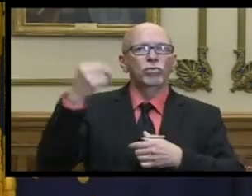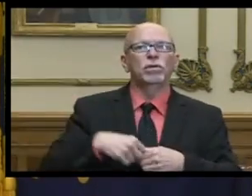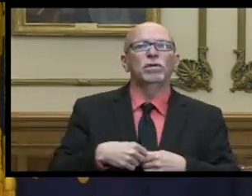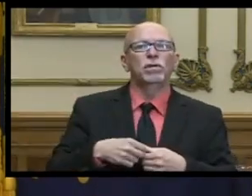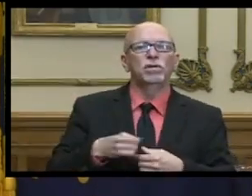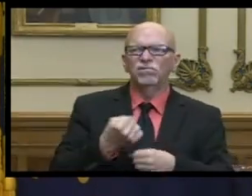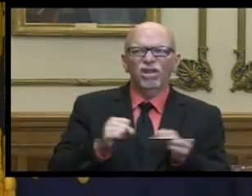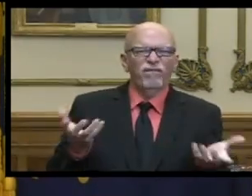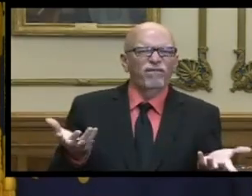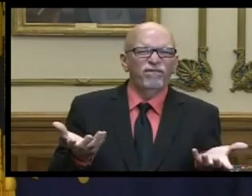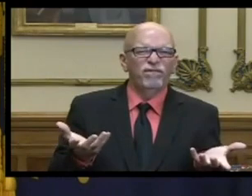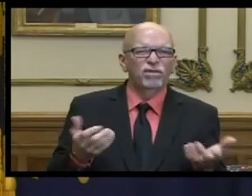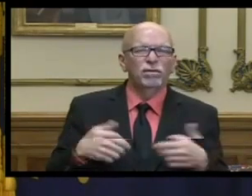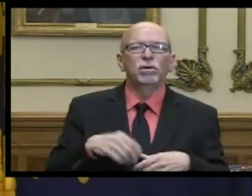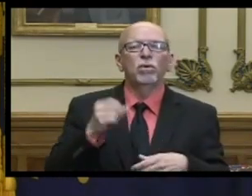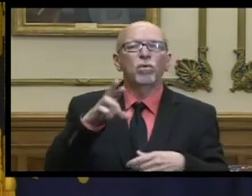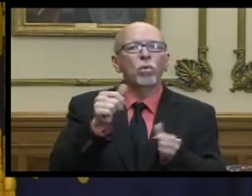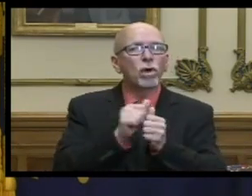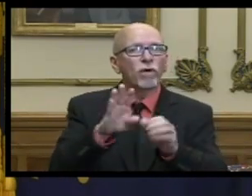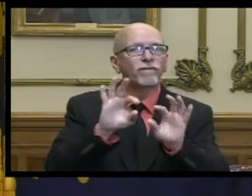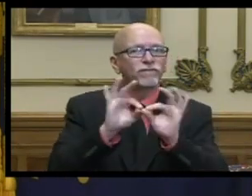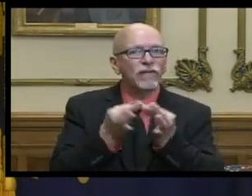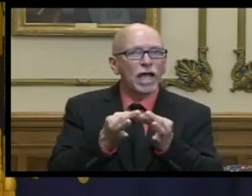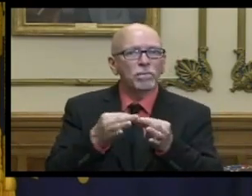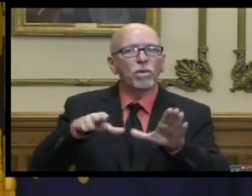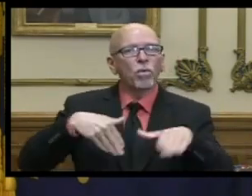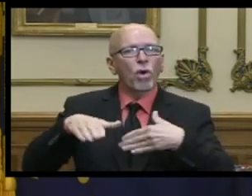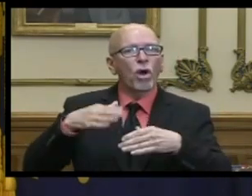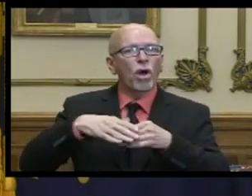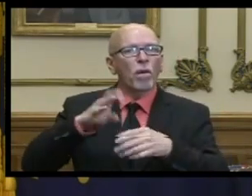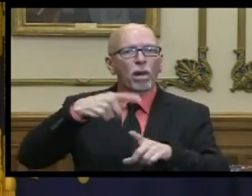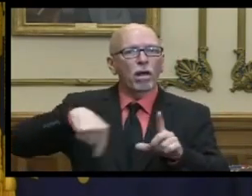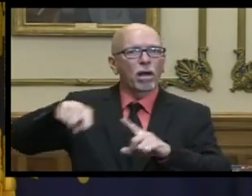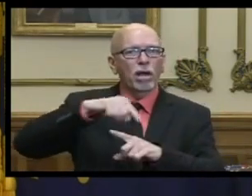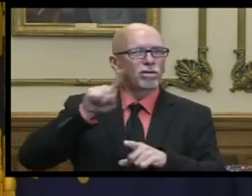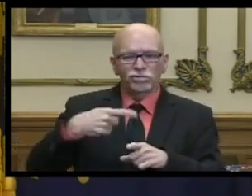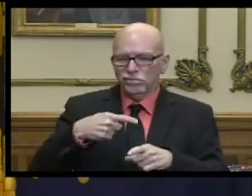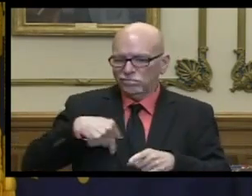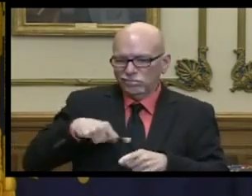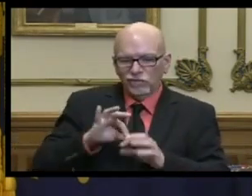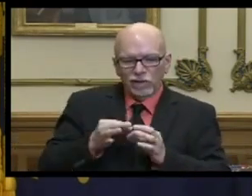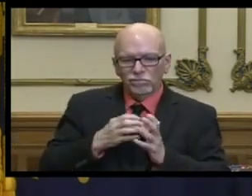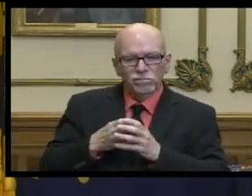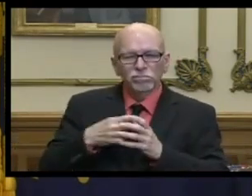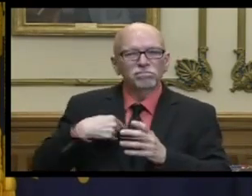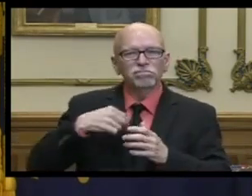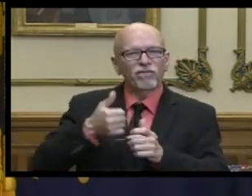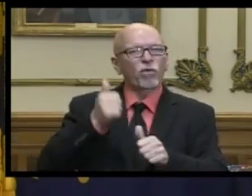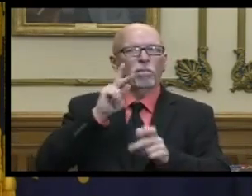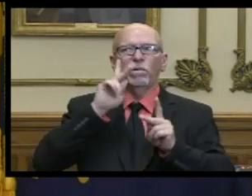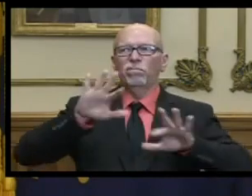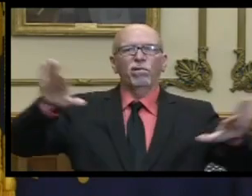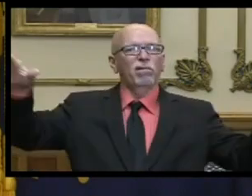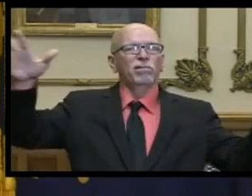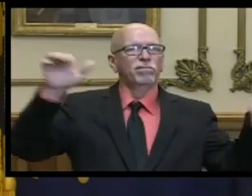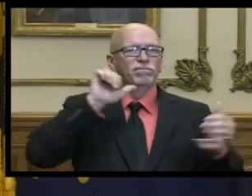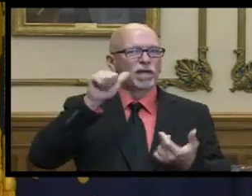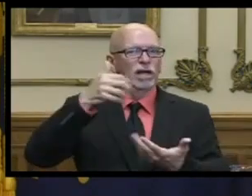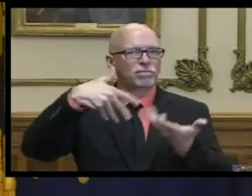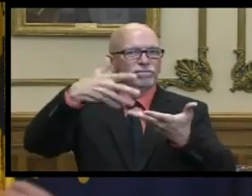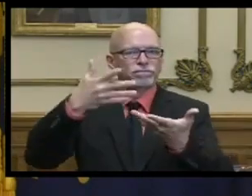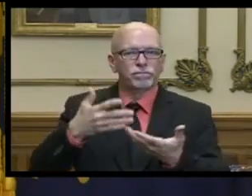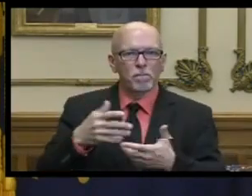you're safe or if you're with your family and you're walking around the block and it's only you and you stay away you're more than six feet away from people